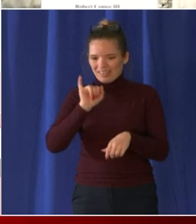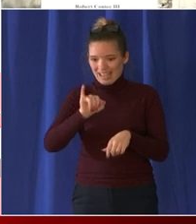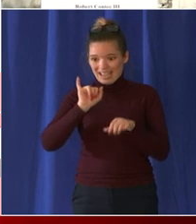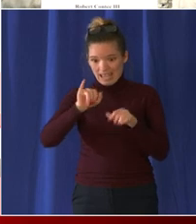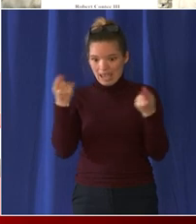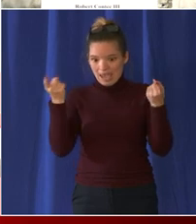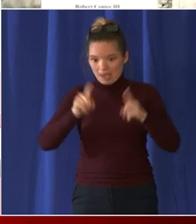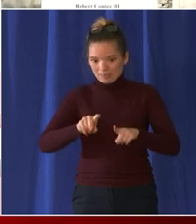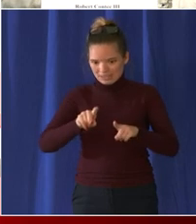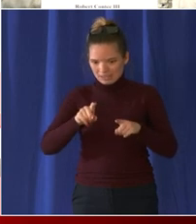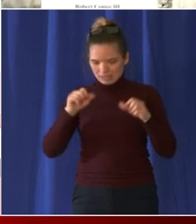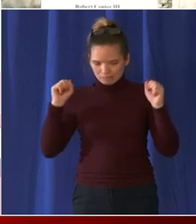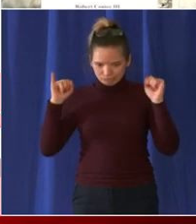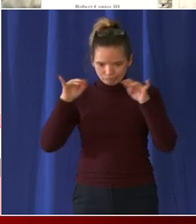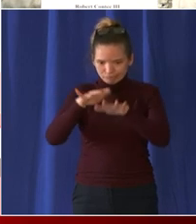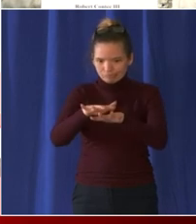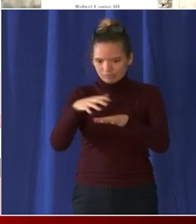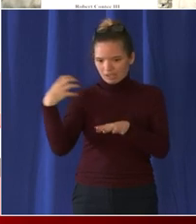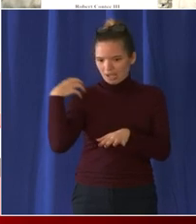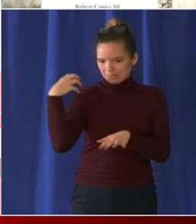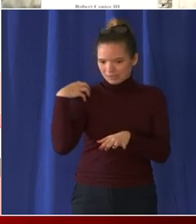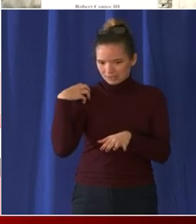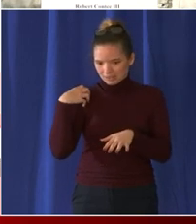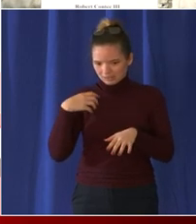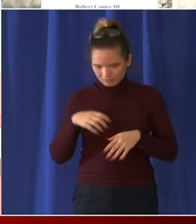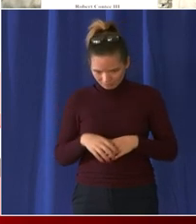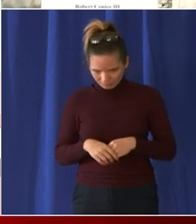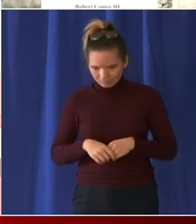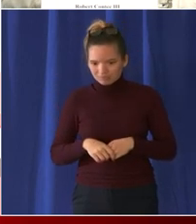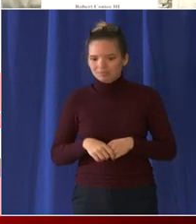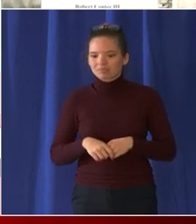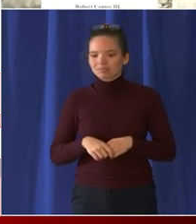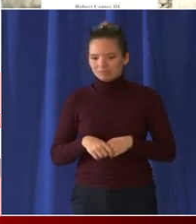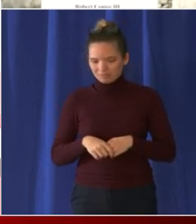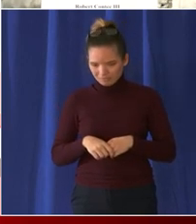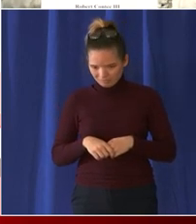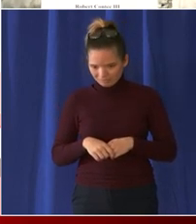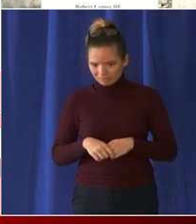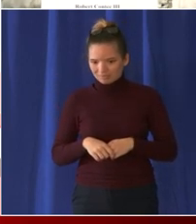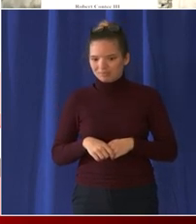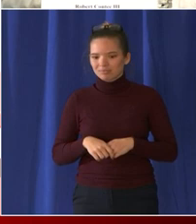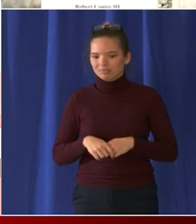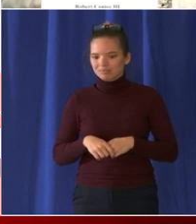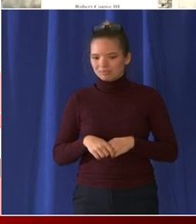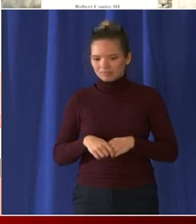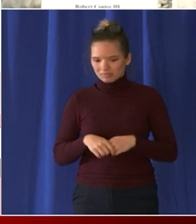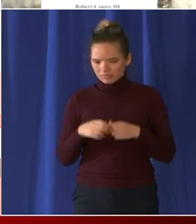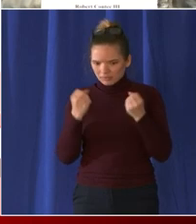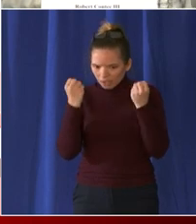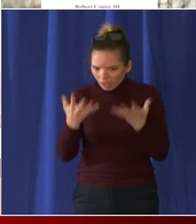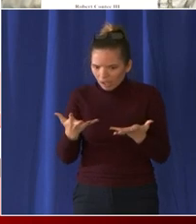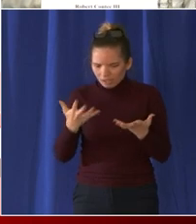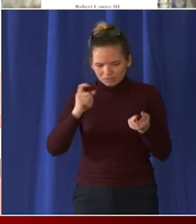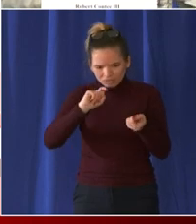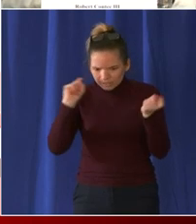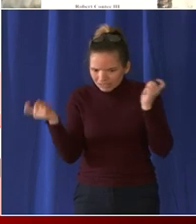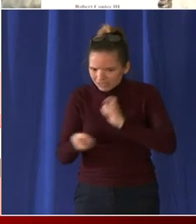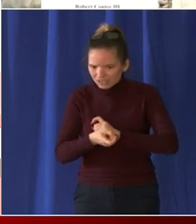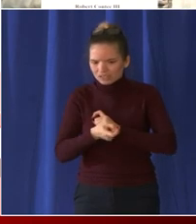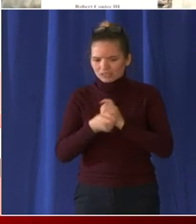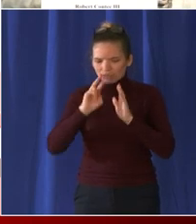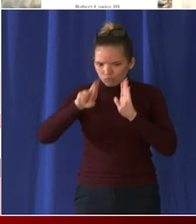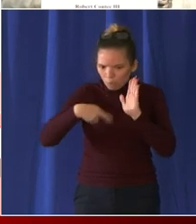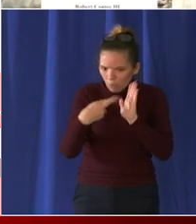there was a lot of pivoting going on a lot of um uh acting in spaces where we normally don't act you know the fire